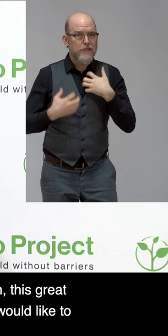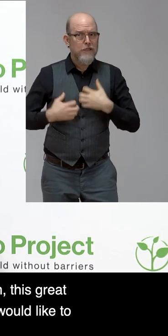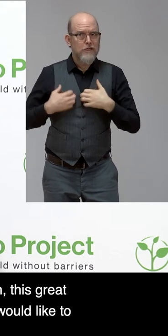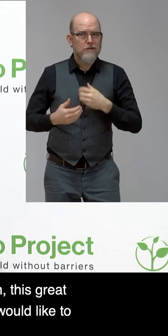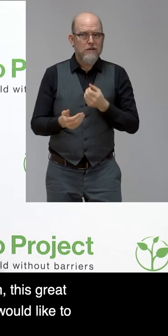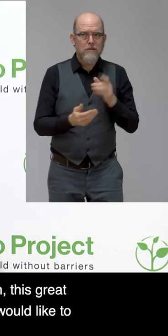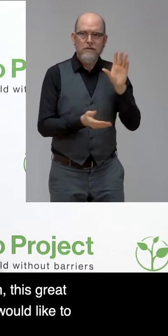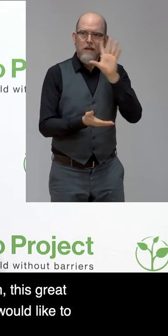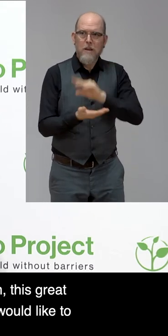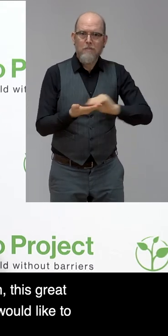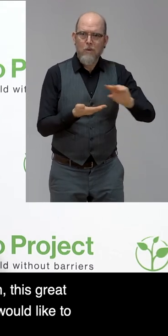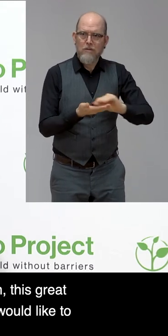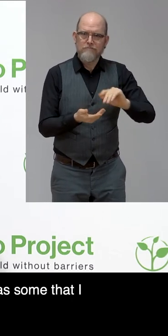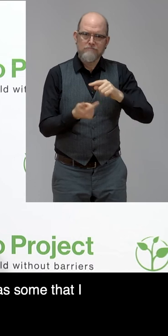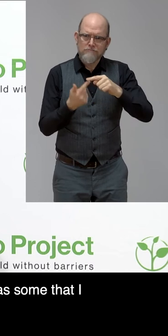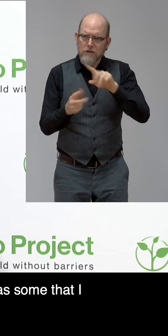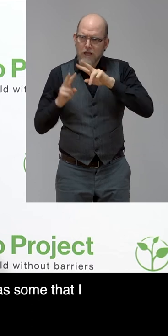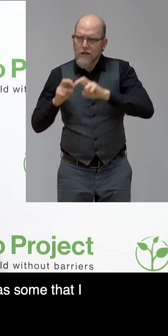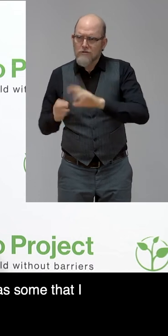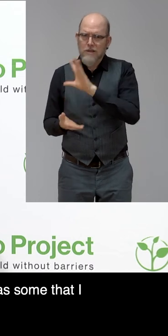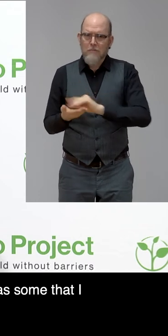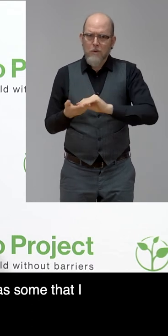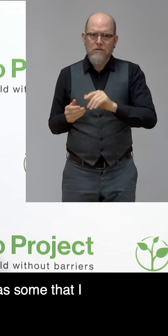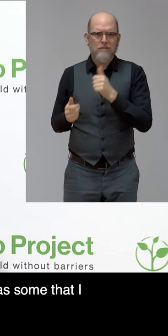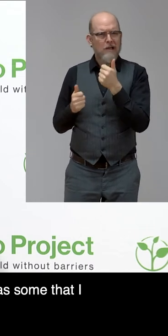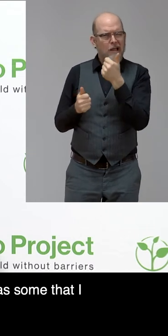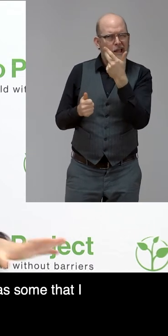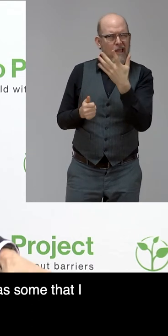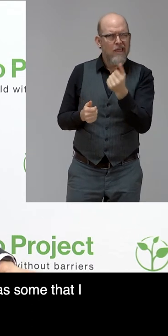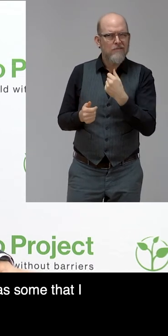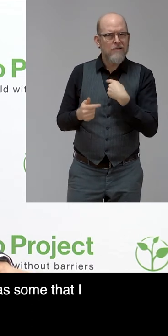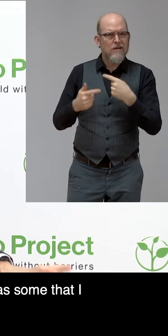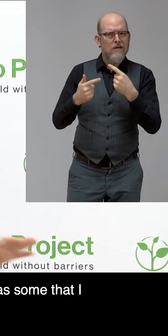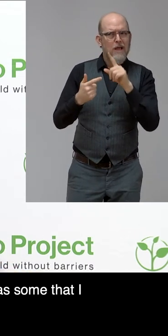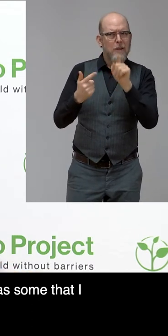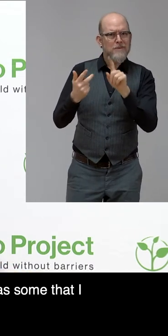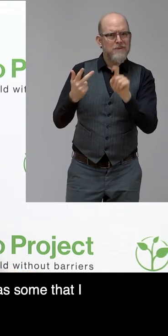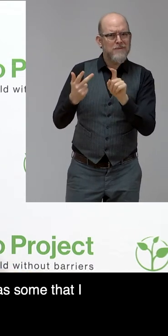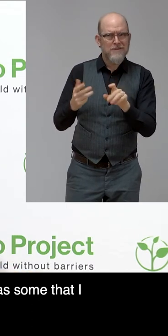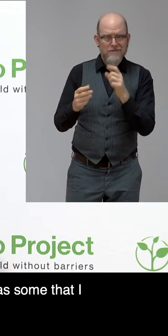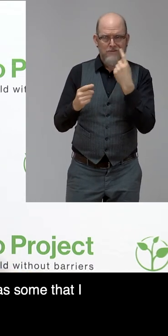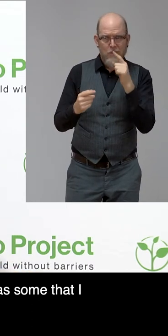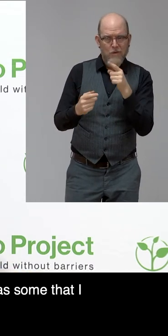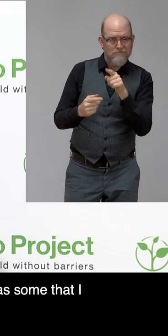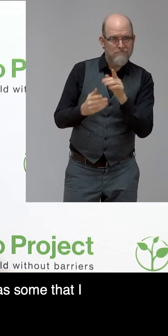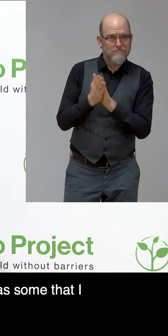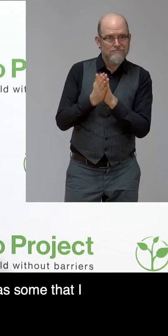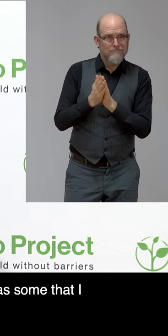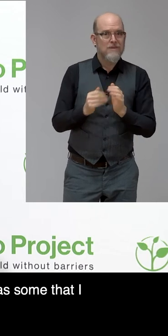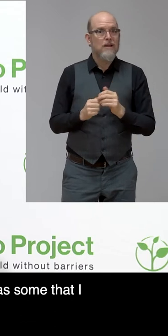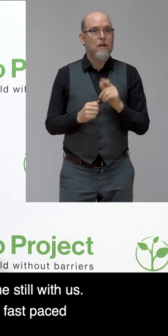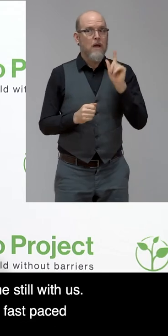I would like to follow up with some questions that I've prepared as well as some that I got from the audience already.